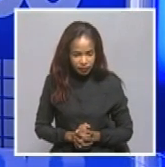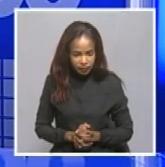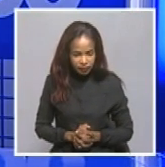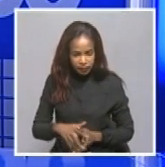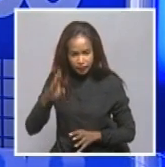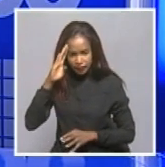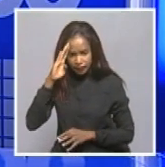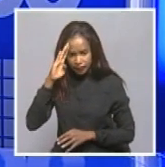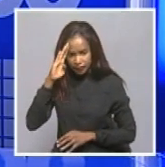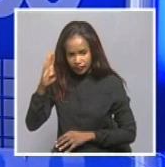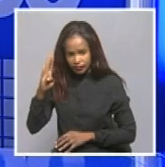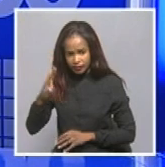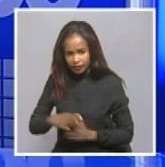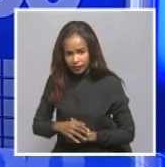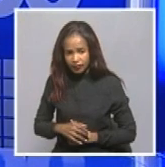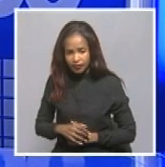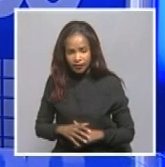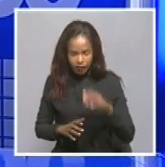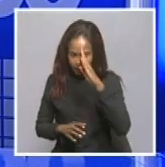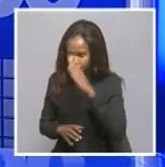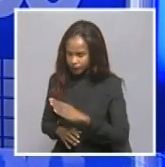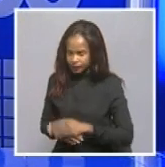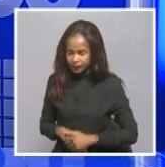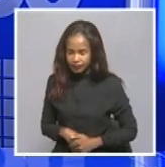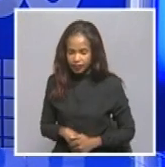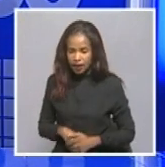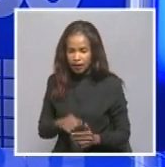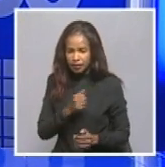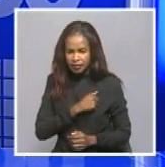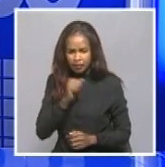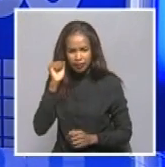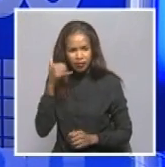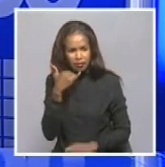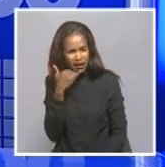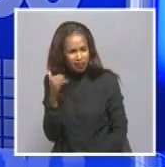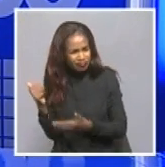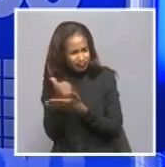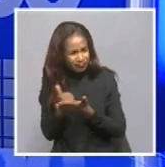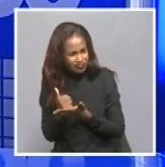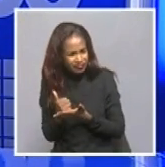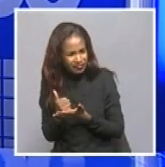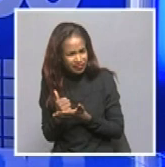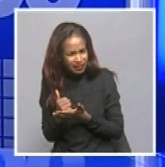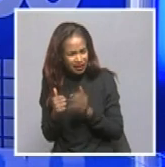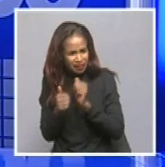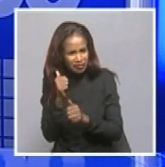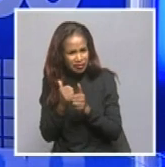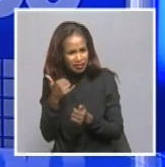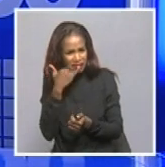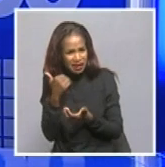Hello? Hello, good evening. Yes, madam, can you hear me? Yes, that is the noise of the line.